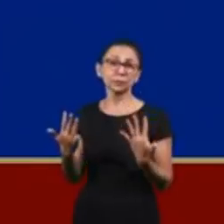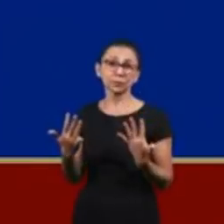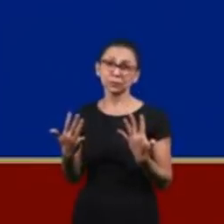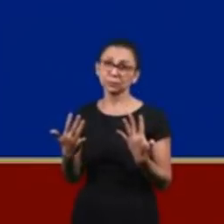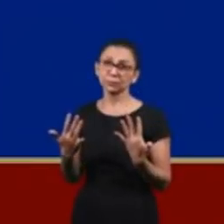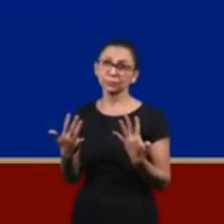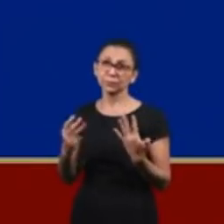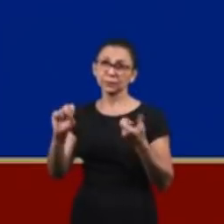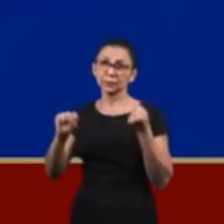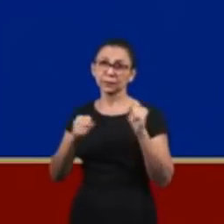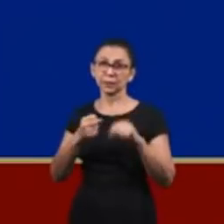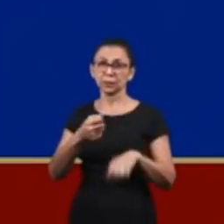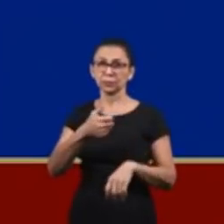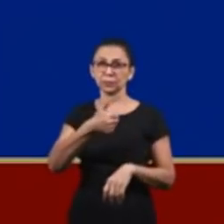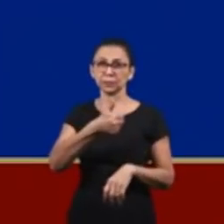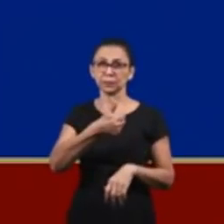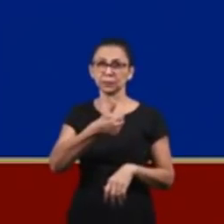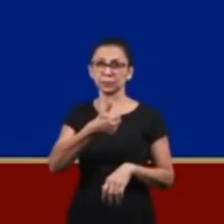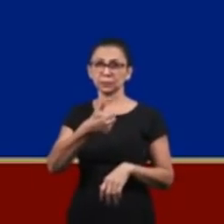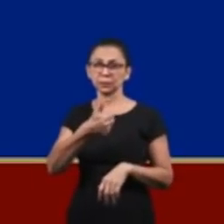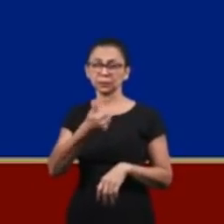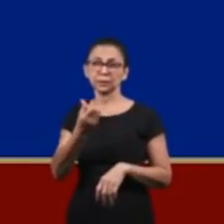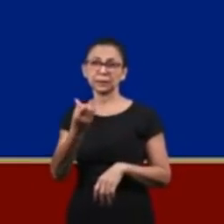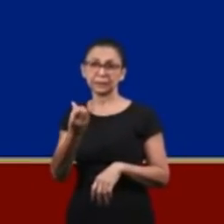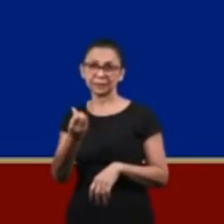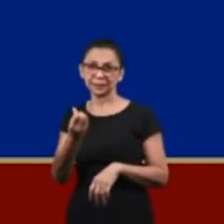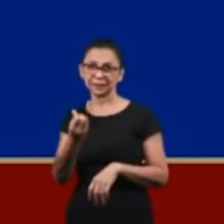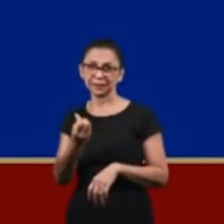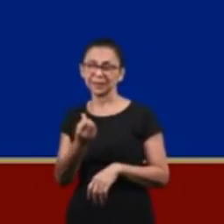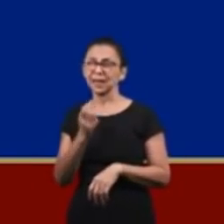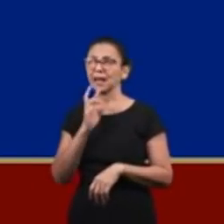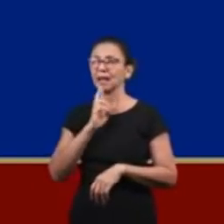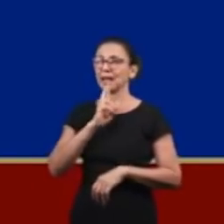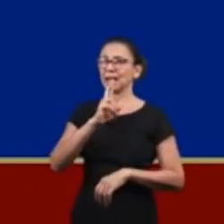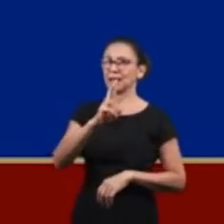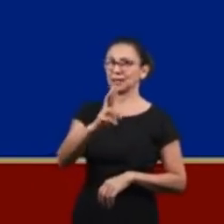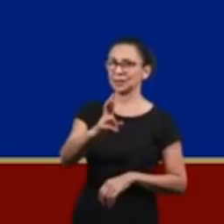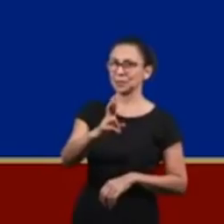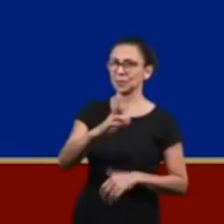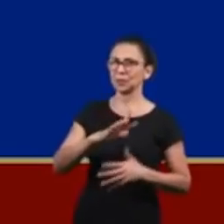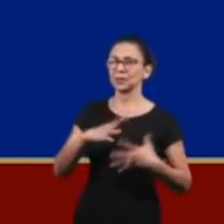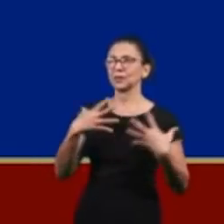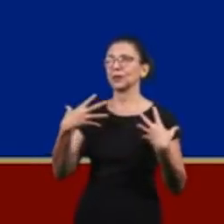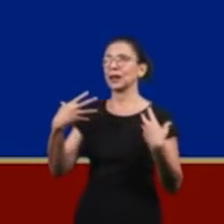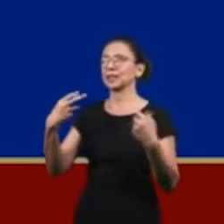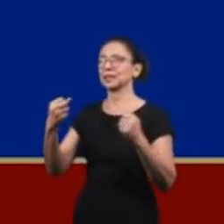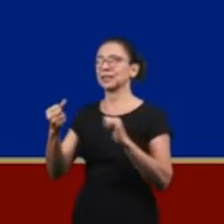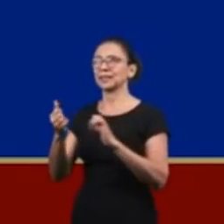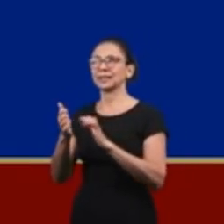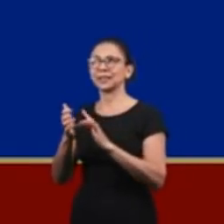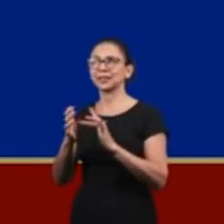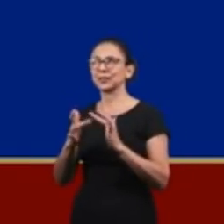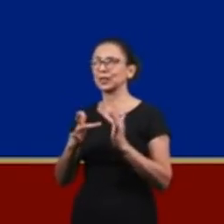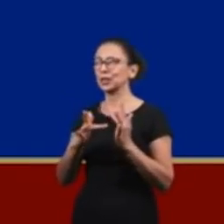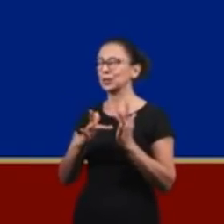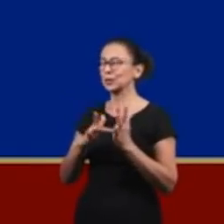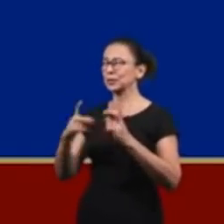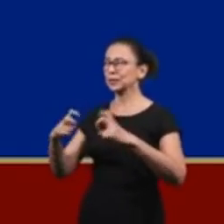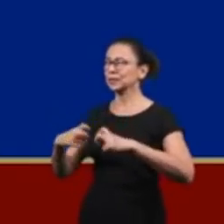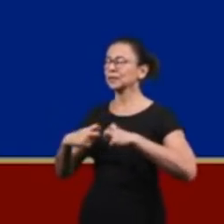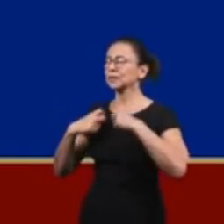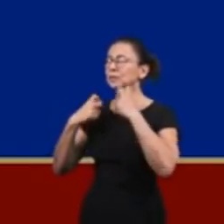That text is found in the book of Psalms, chapter 116. And he continues saying, I will take up the cup of